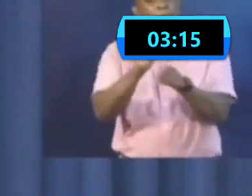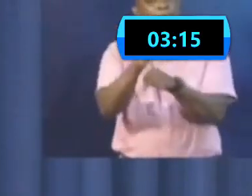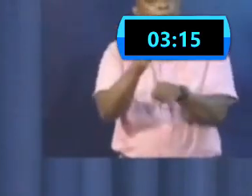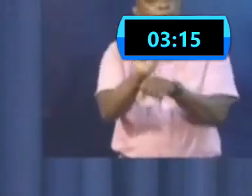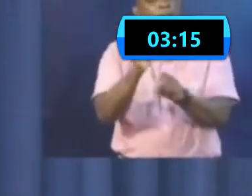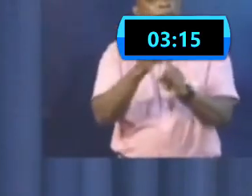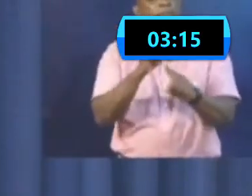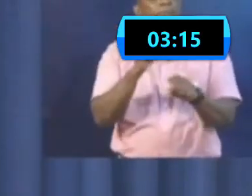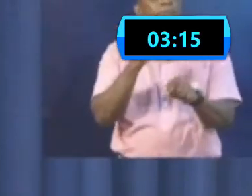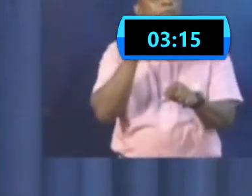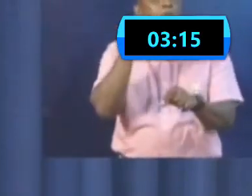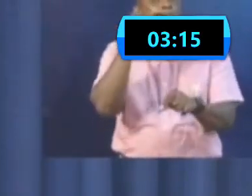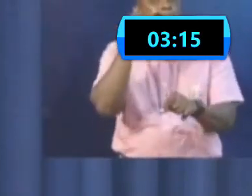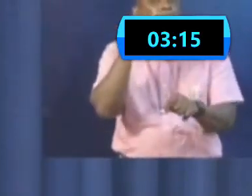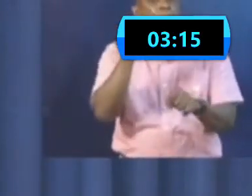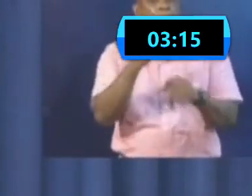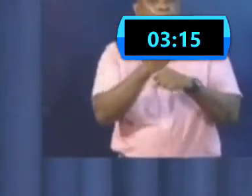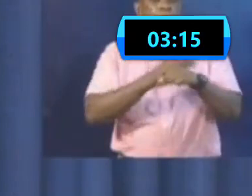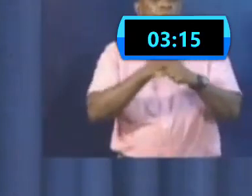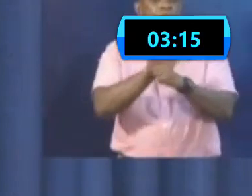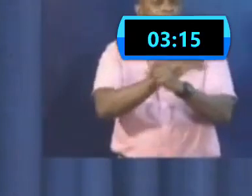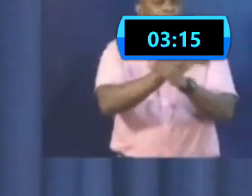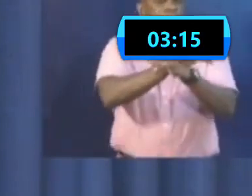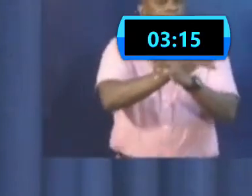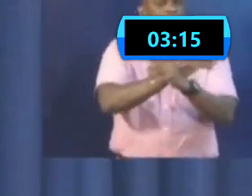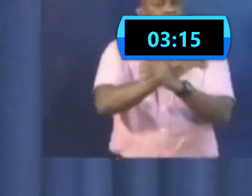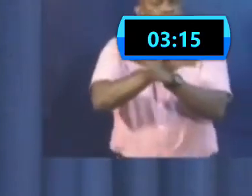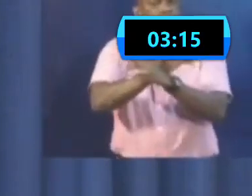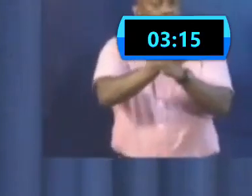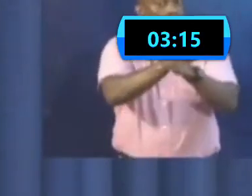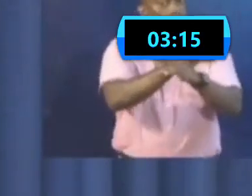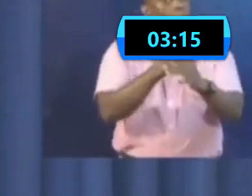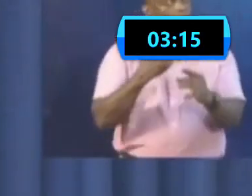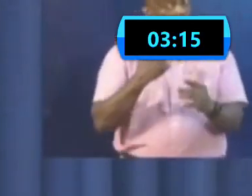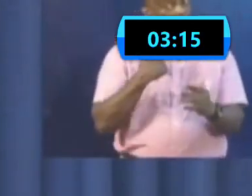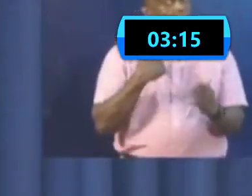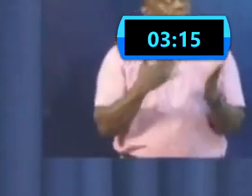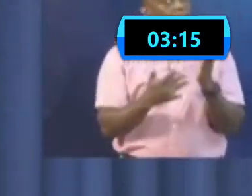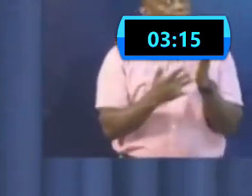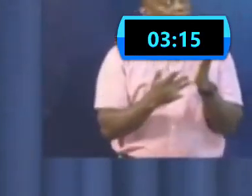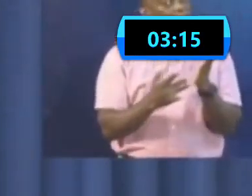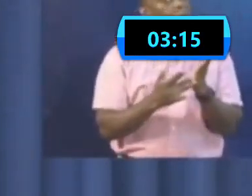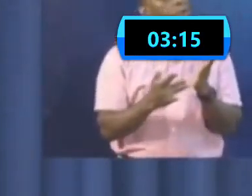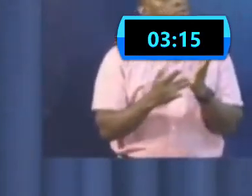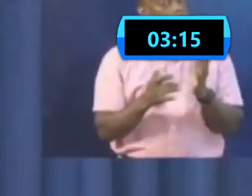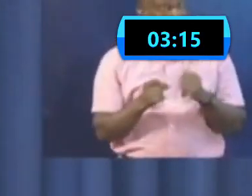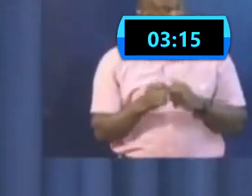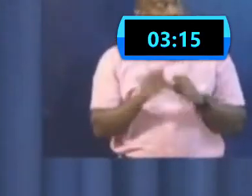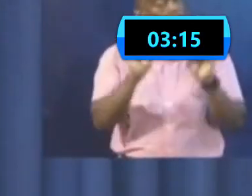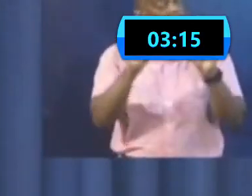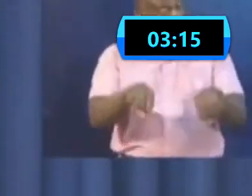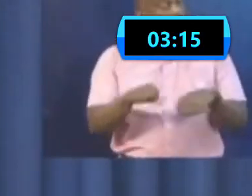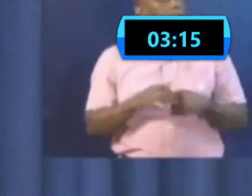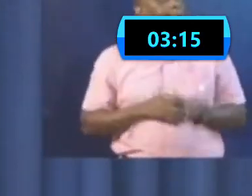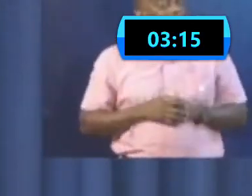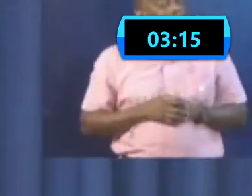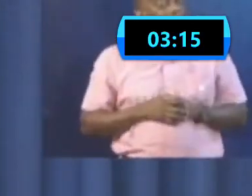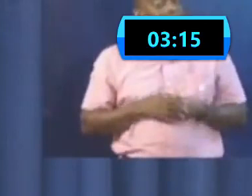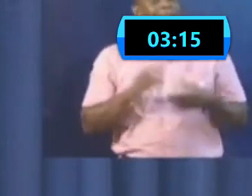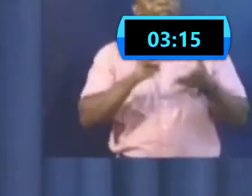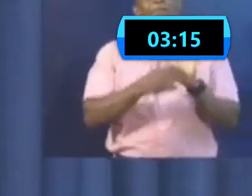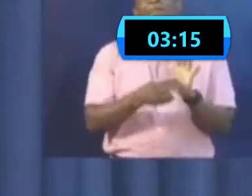on, because the technology allows us to get that done. It doesn't mean that because we have to stay away from the workplace